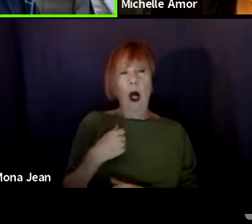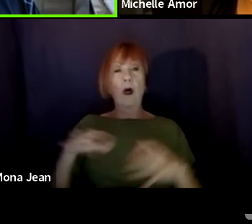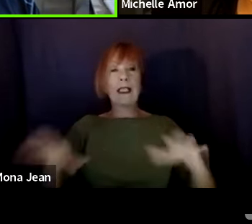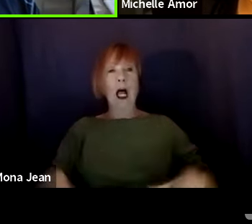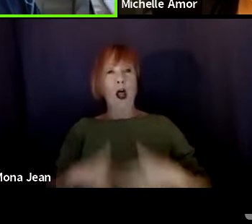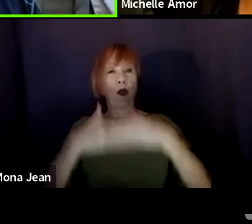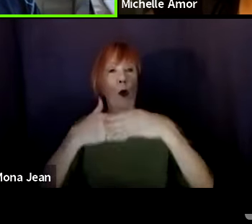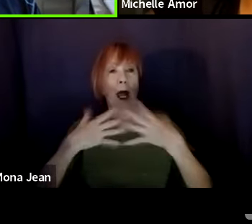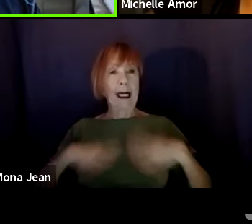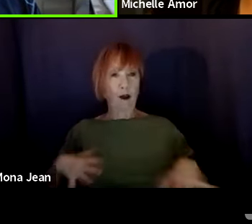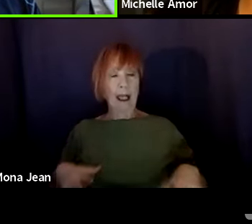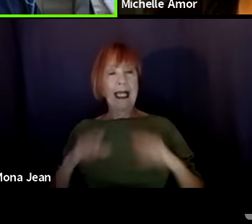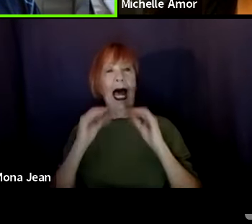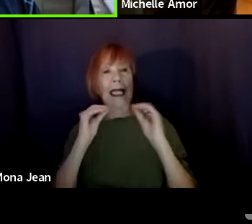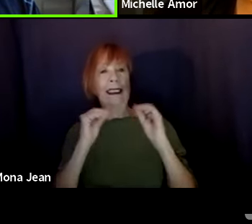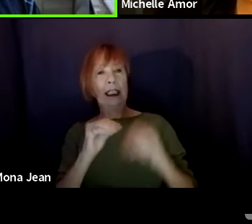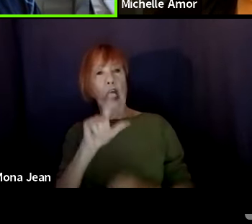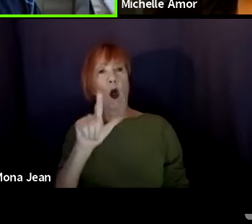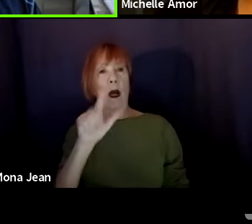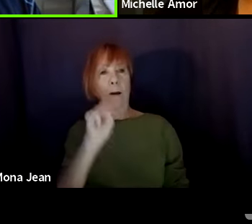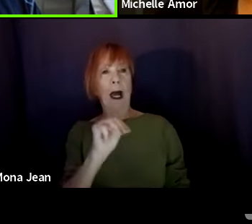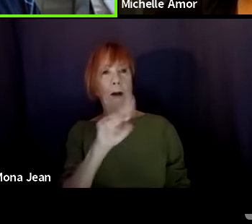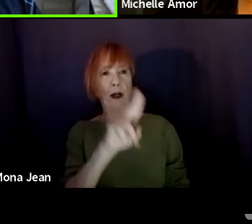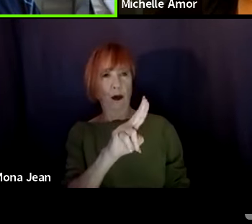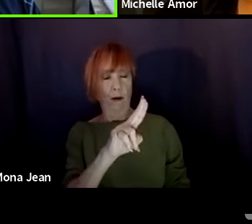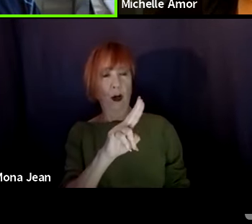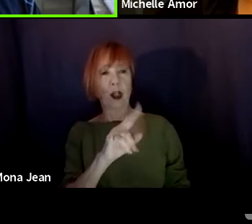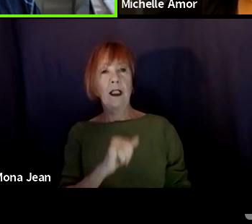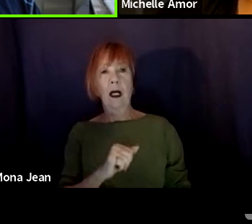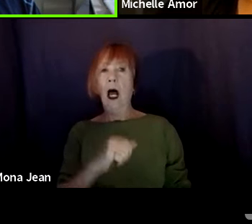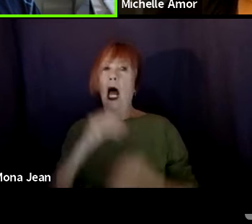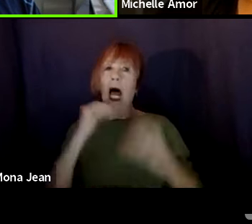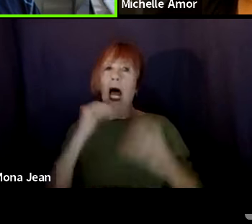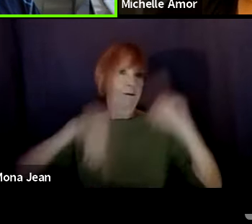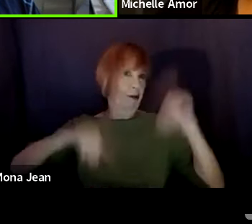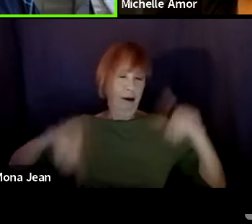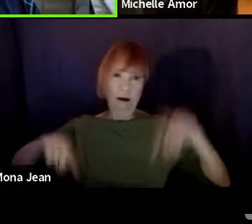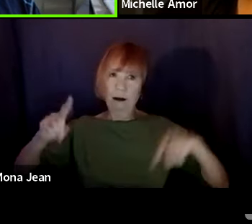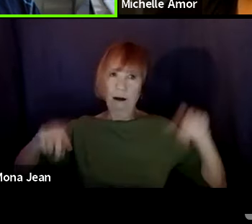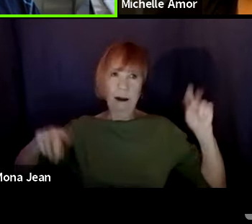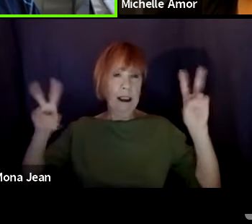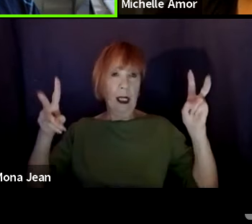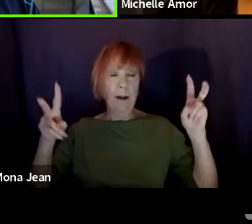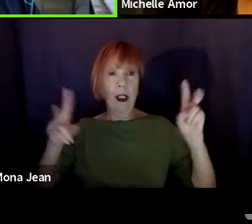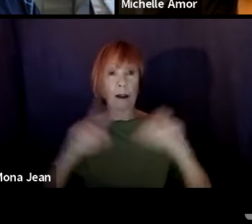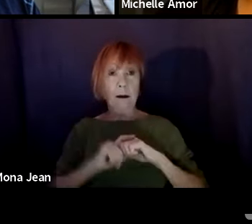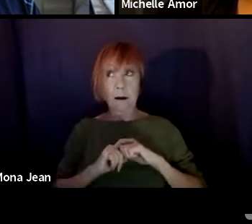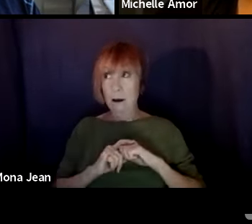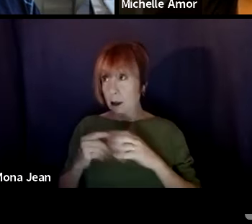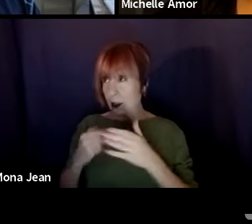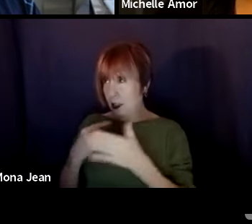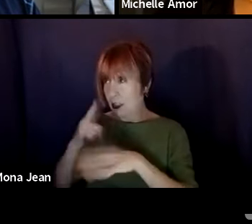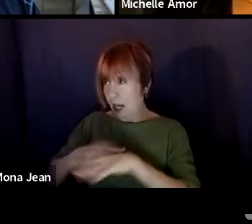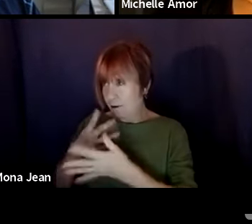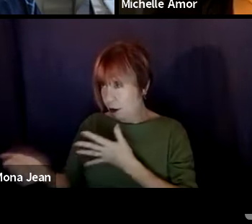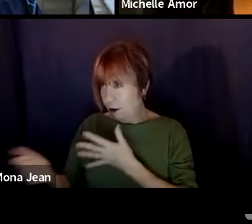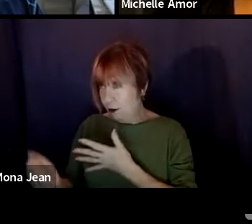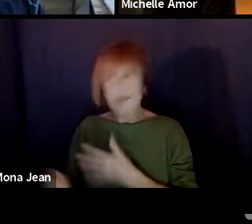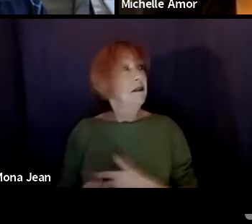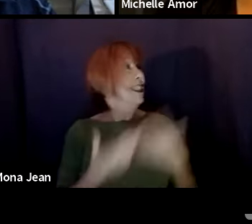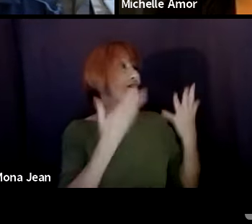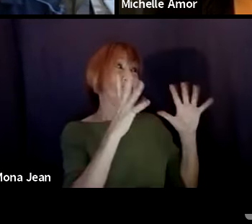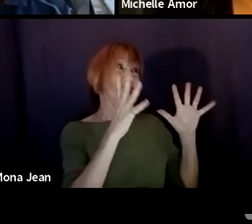at Loyola Marymount University. And I teach a wide variety of subjects. Am I close to the end? That's it. That's it.